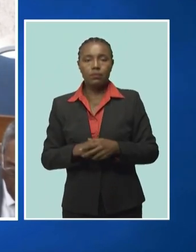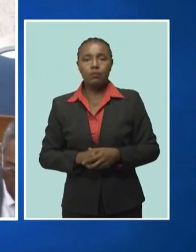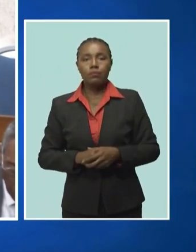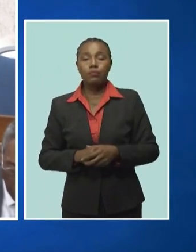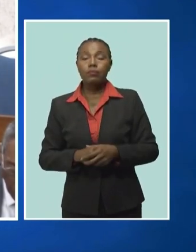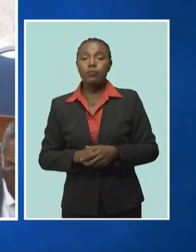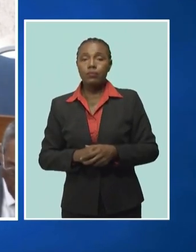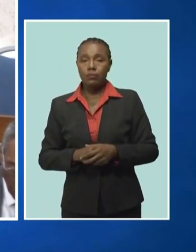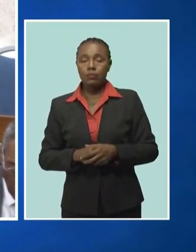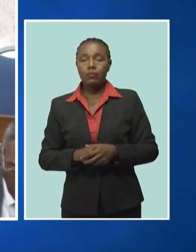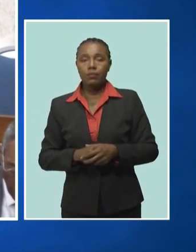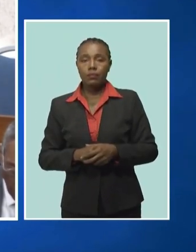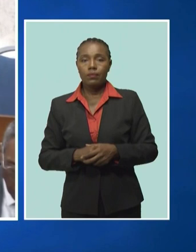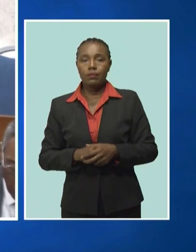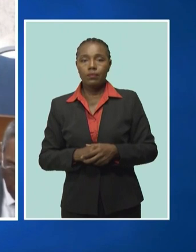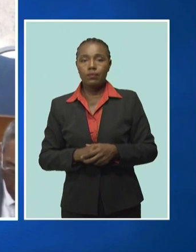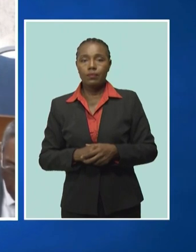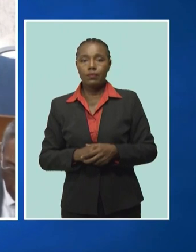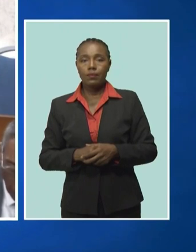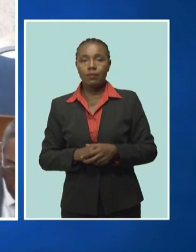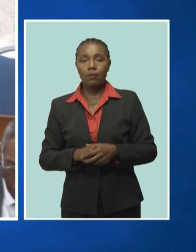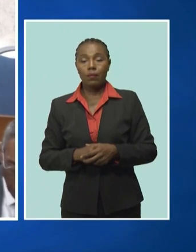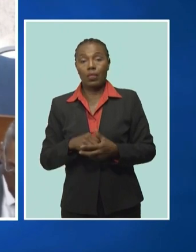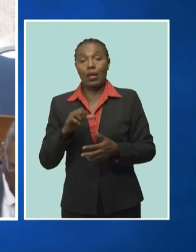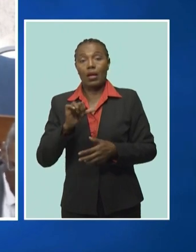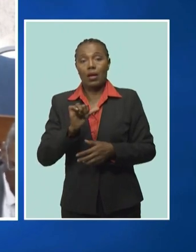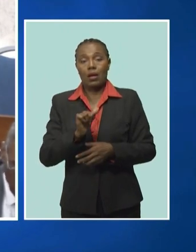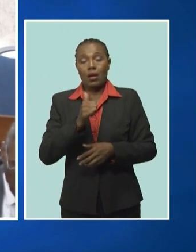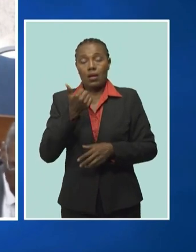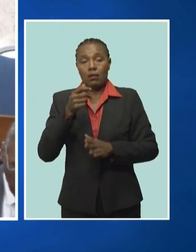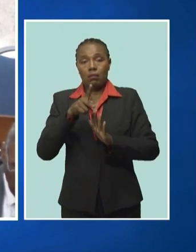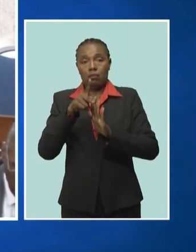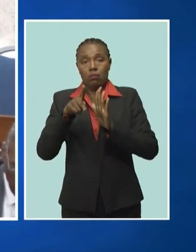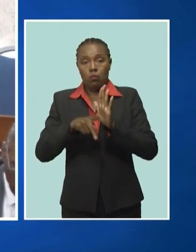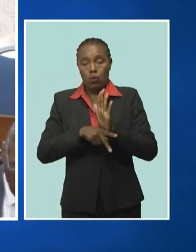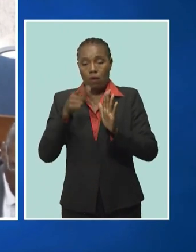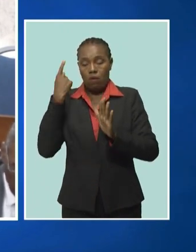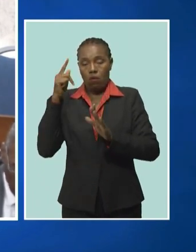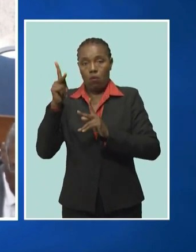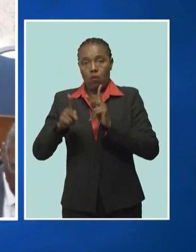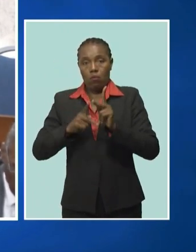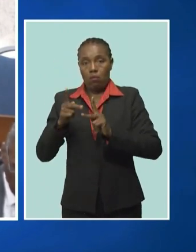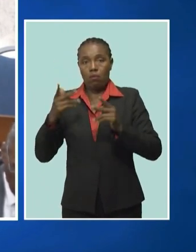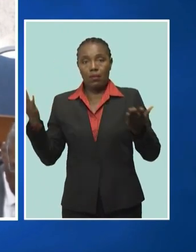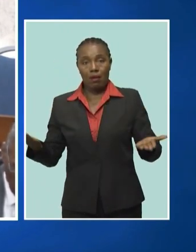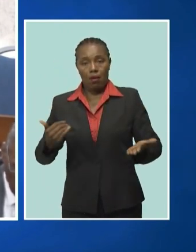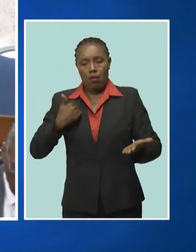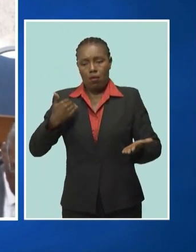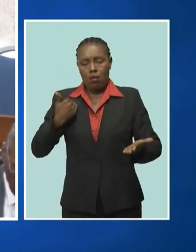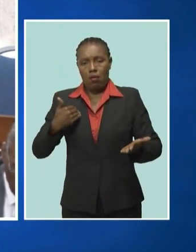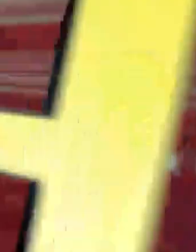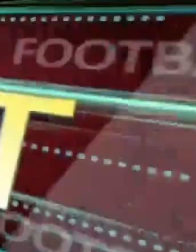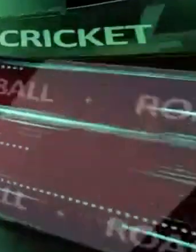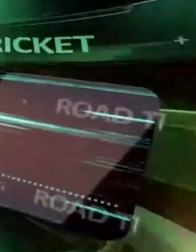Mr. President, another program for the people of Barbados, young people.